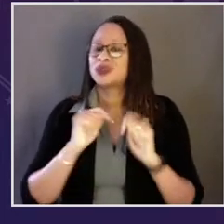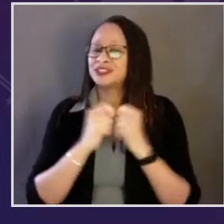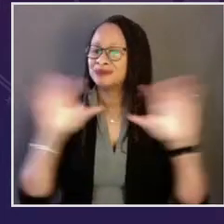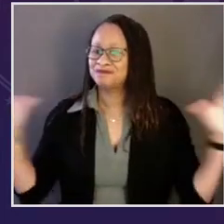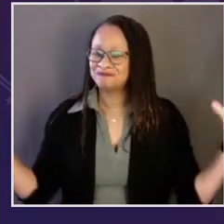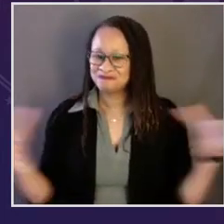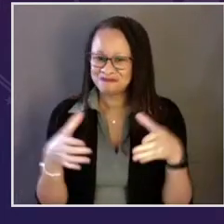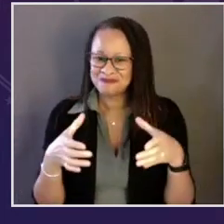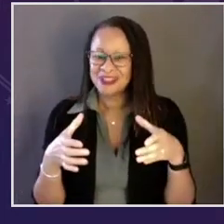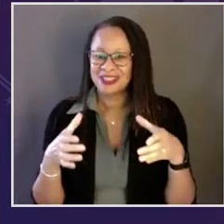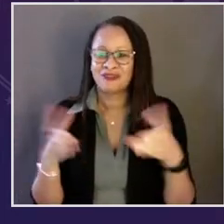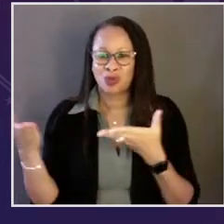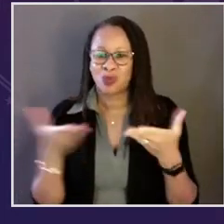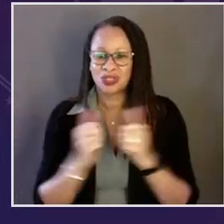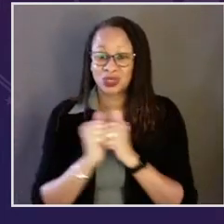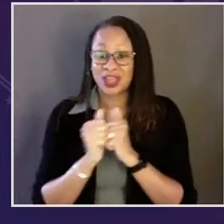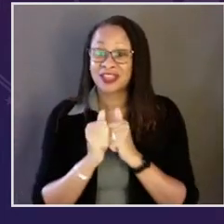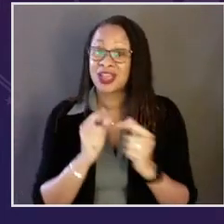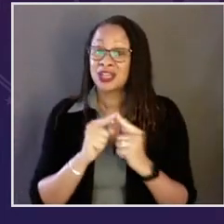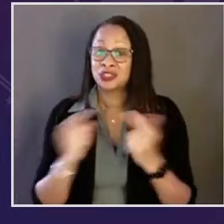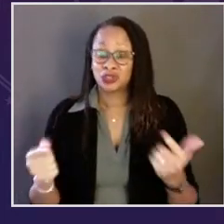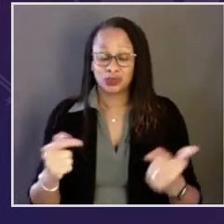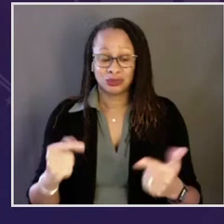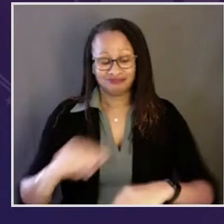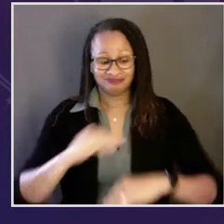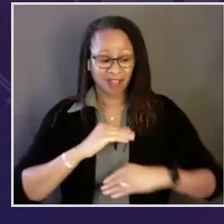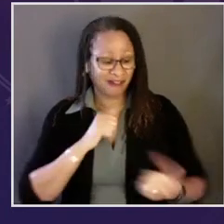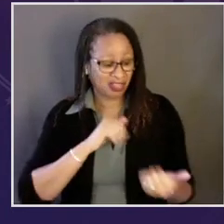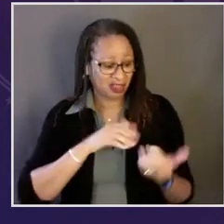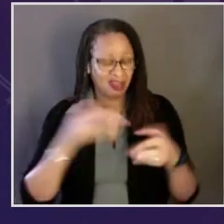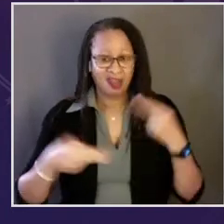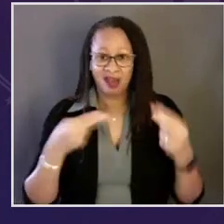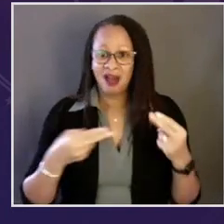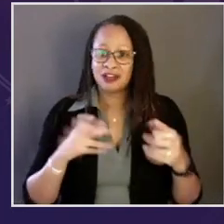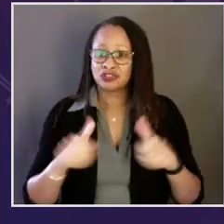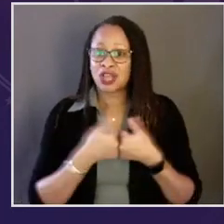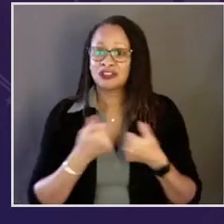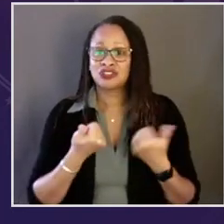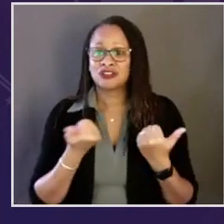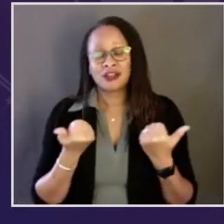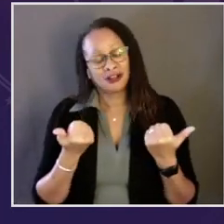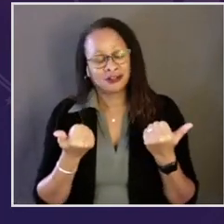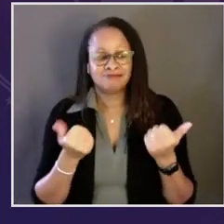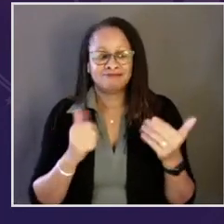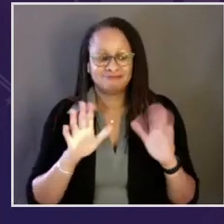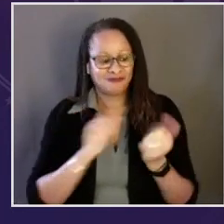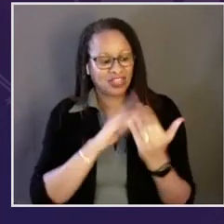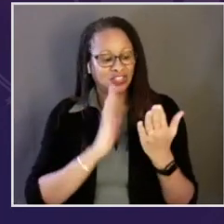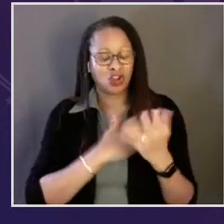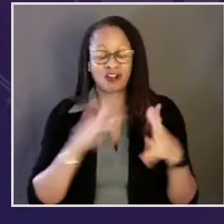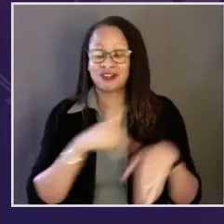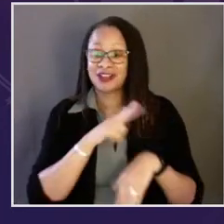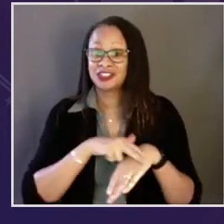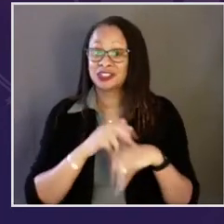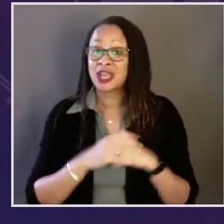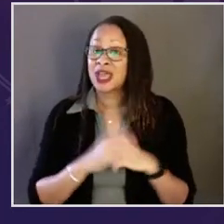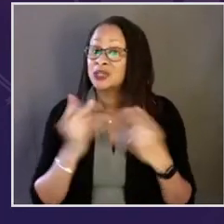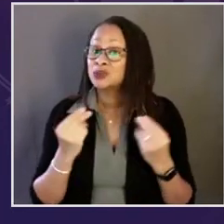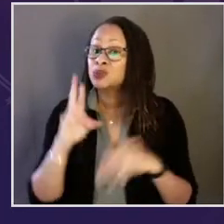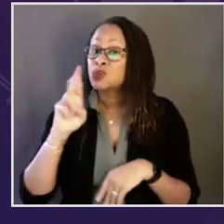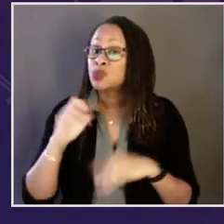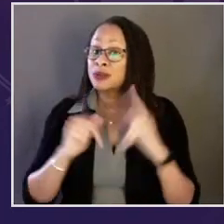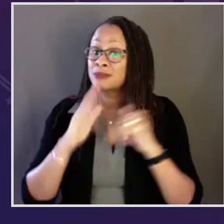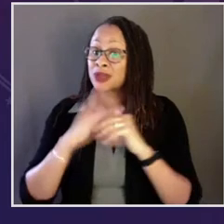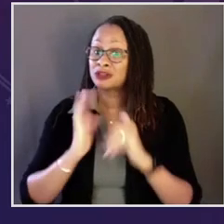working with each member of the team and the whole team that we are bringing together to meet the urgent challenges facing our